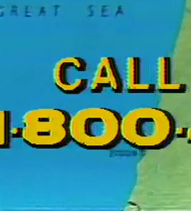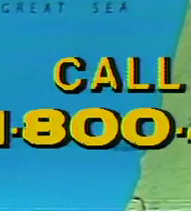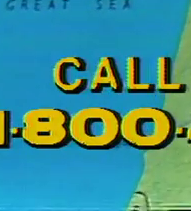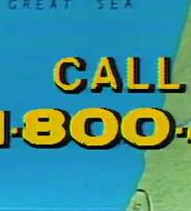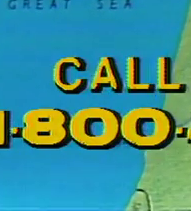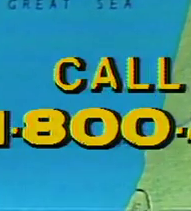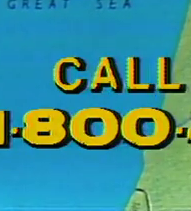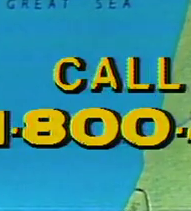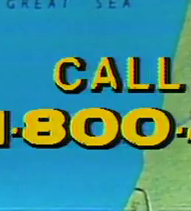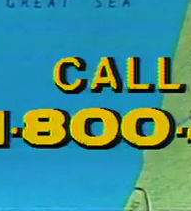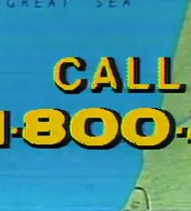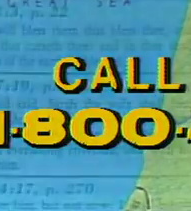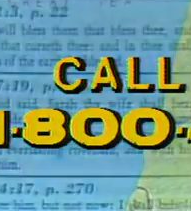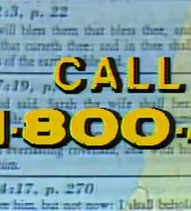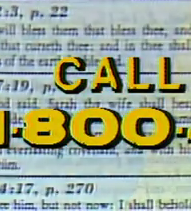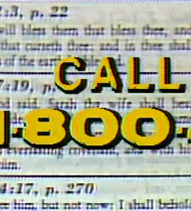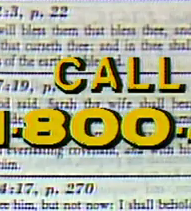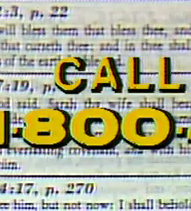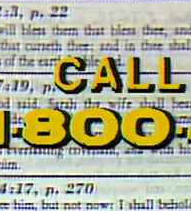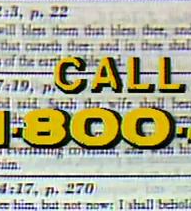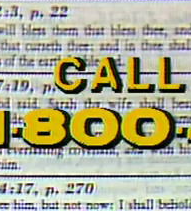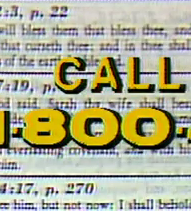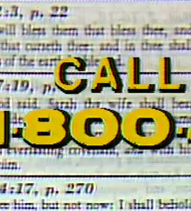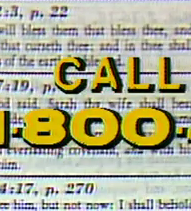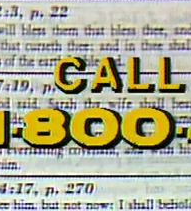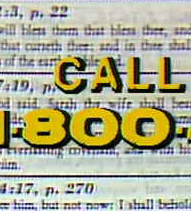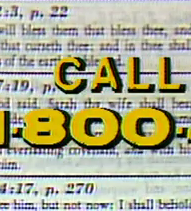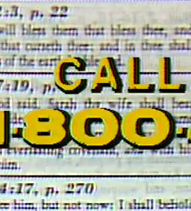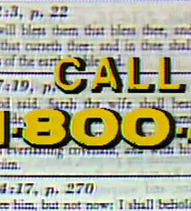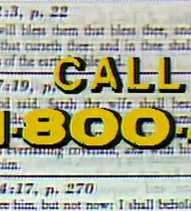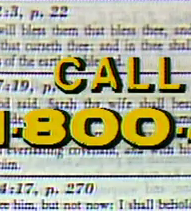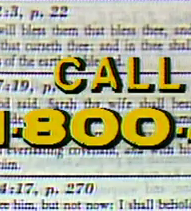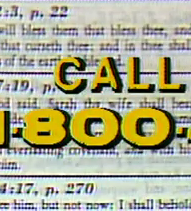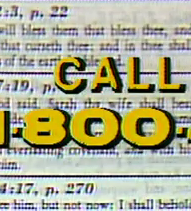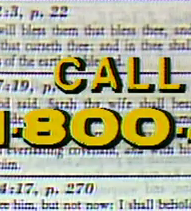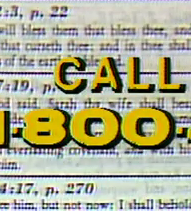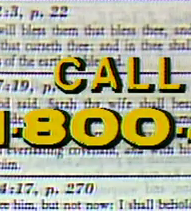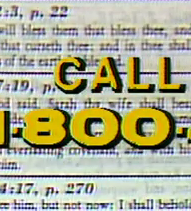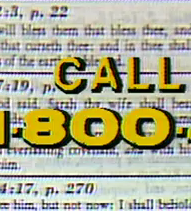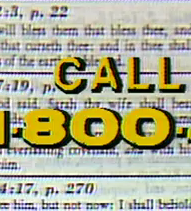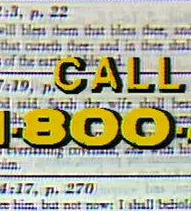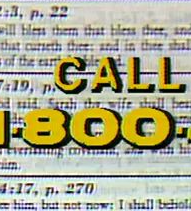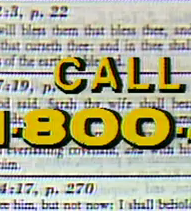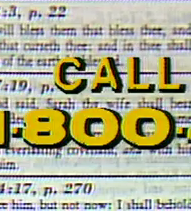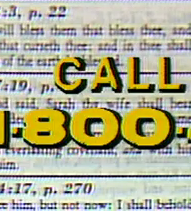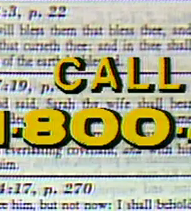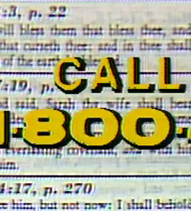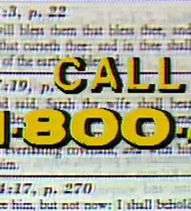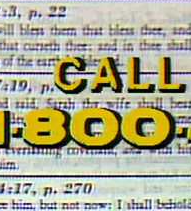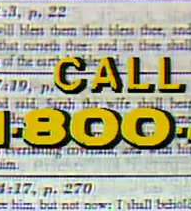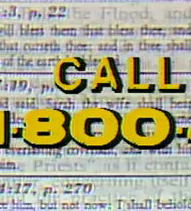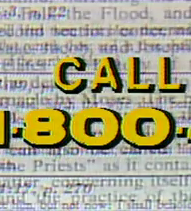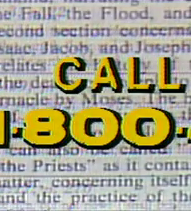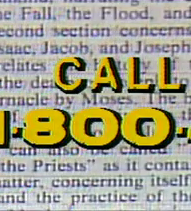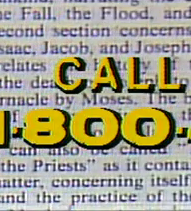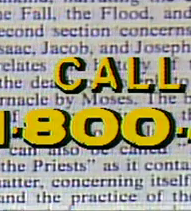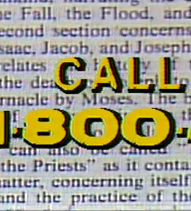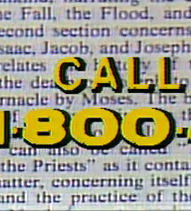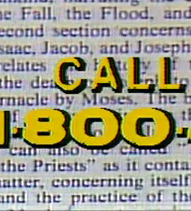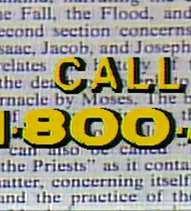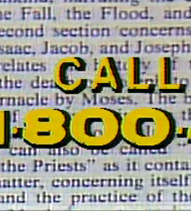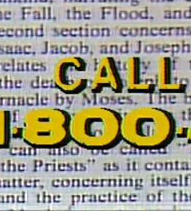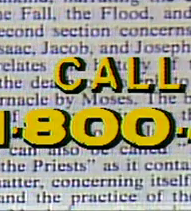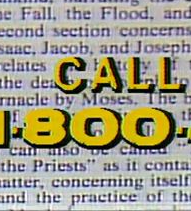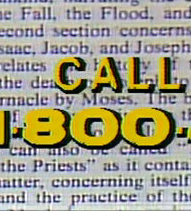relief. Various Bible study helps in this faith partner Bible include a section on prophecy. There is a book-by-book summary